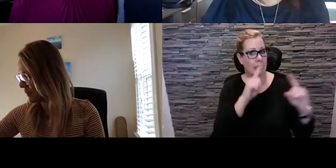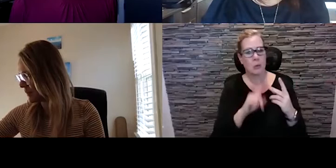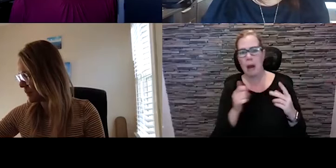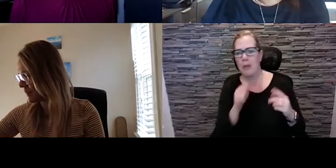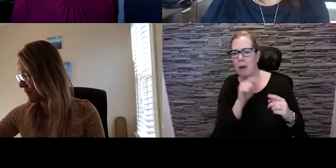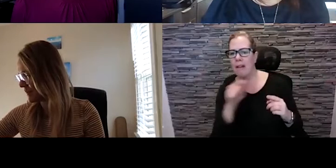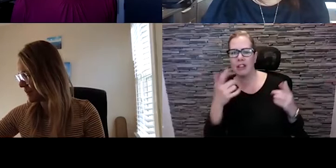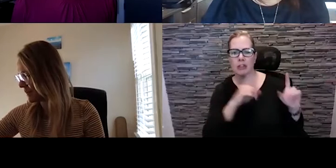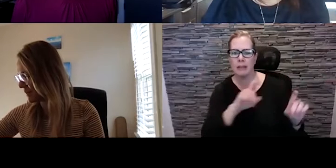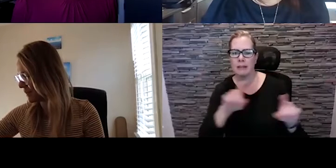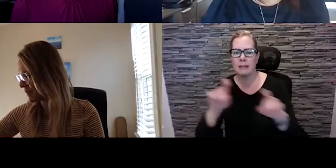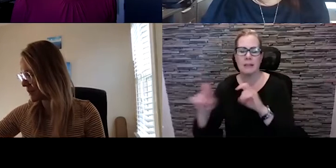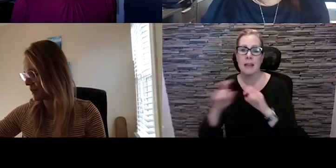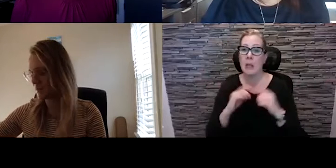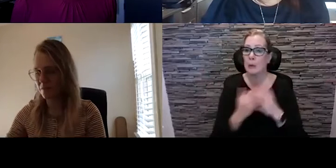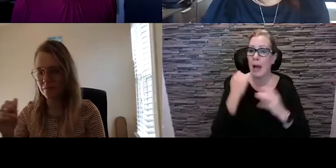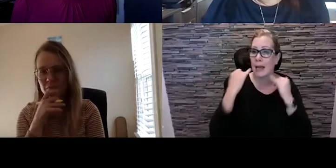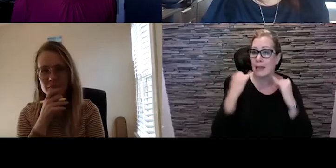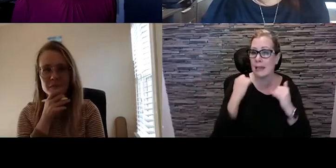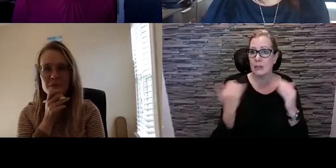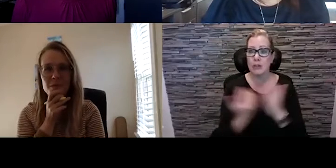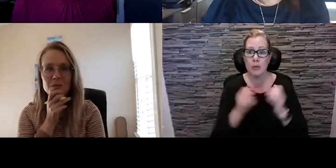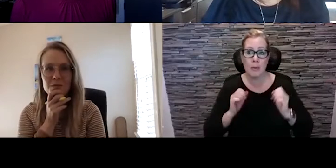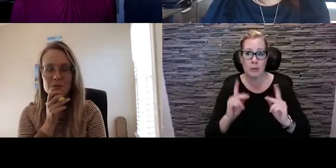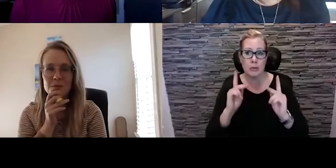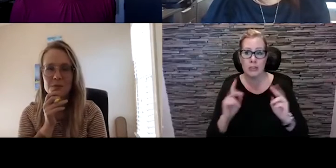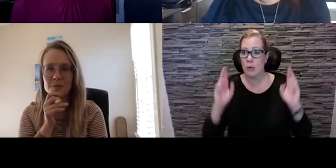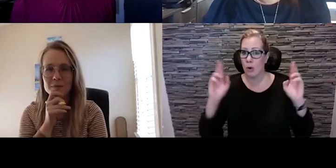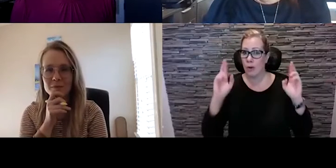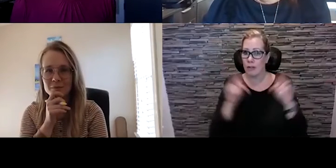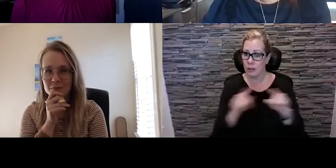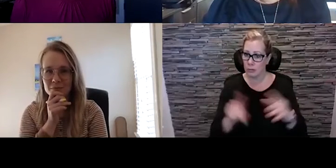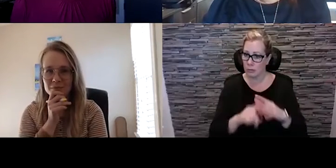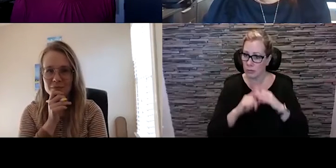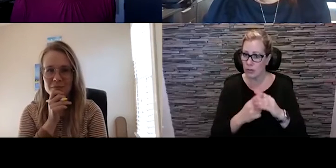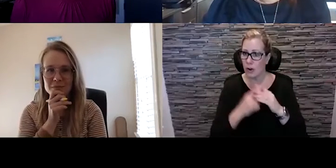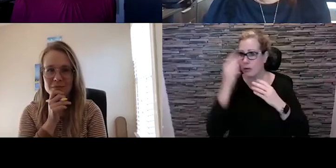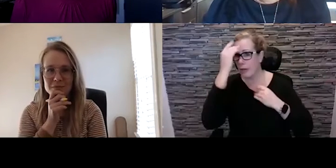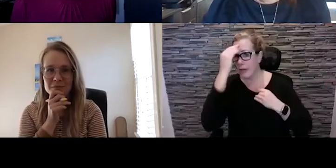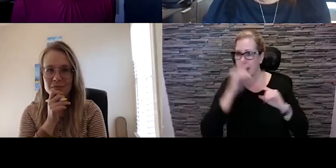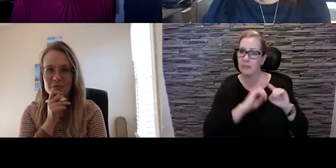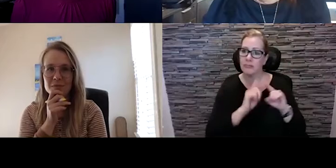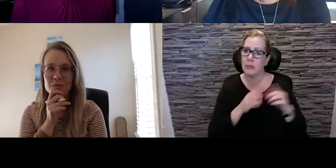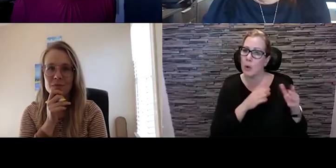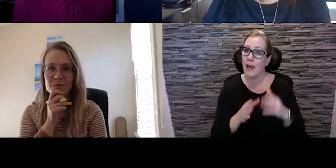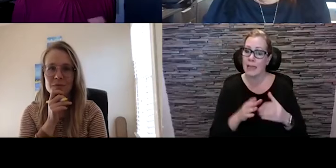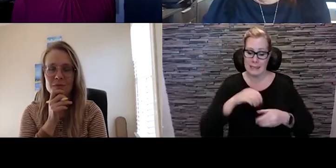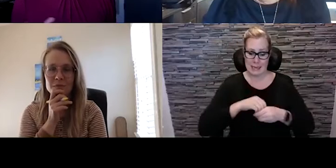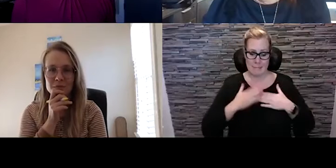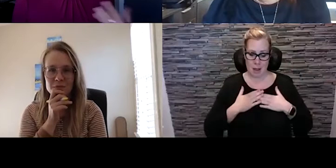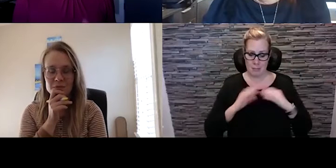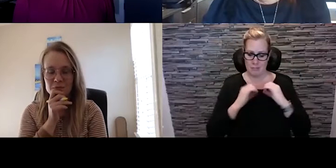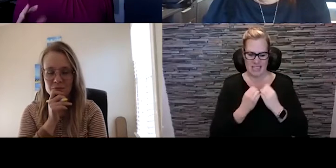new ideas, new opportunities and hopefully engage you all to think about ways that you might be able to do things within your organization.